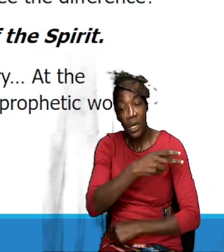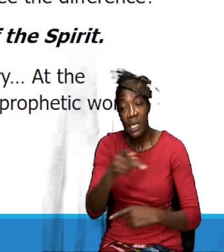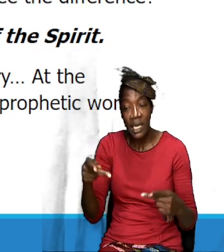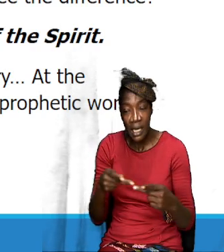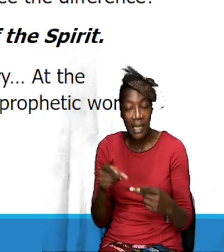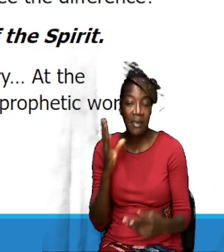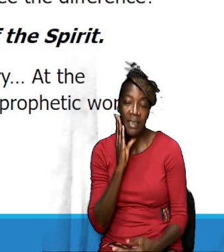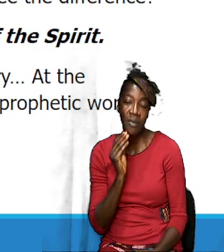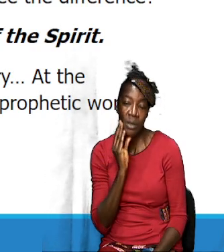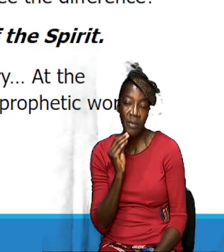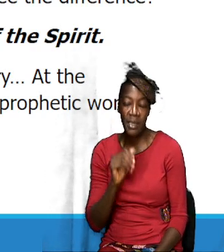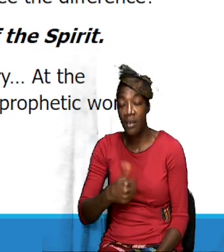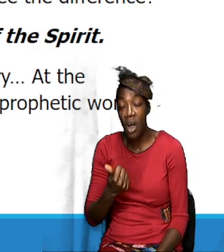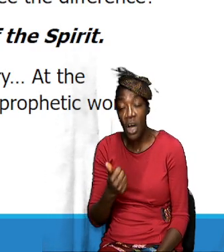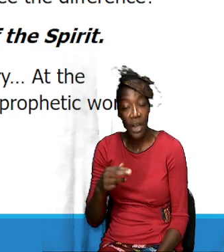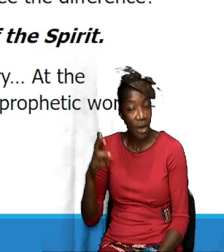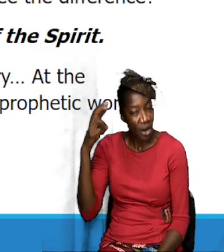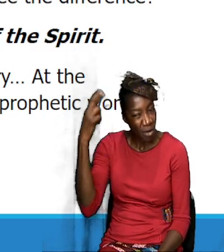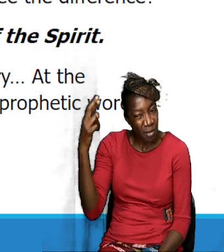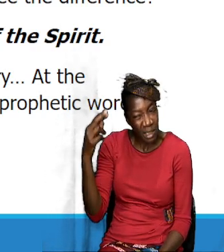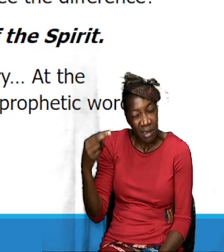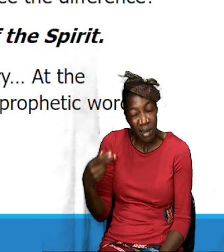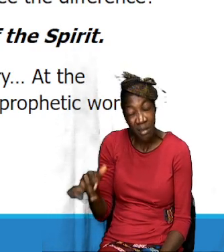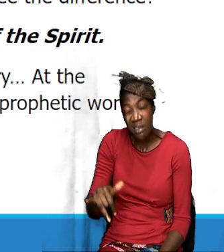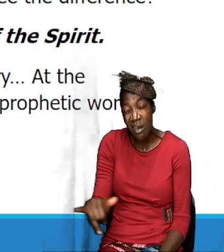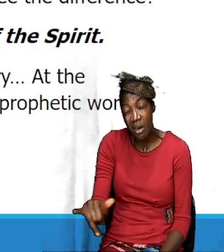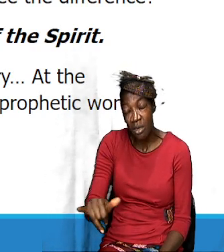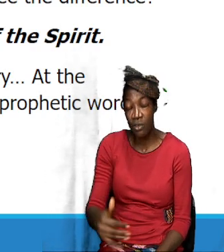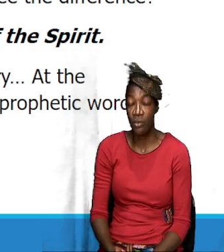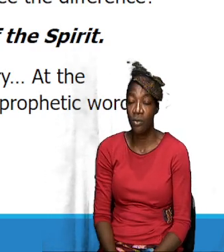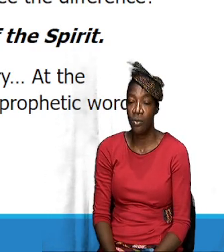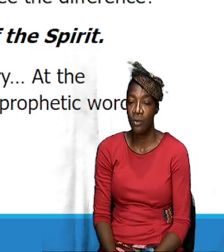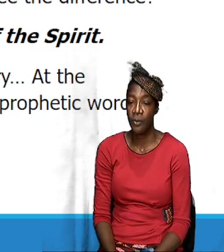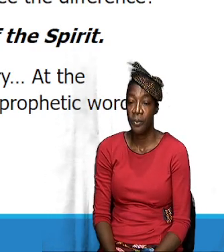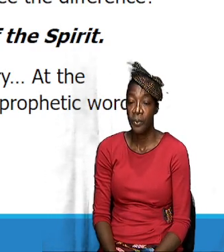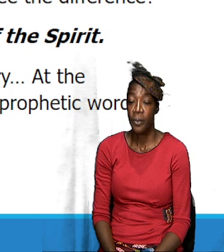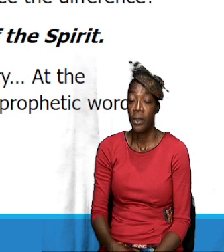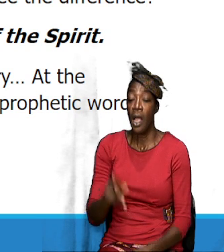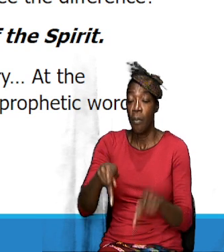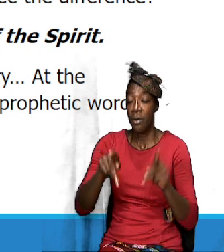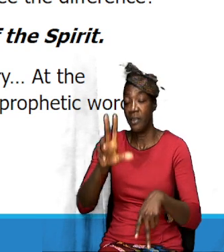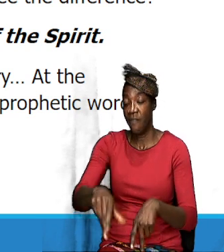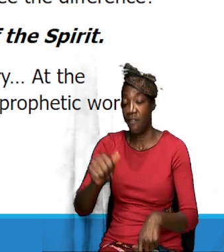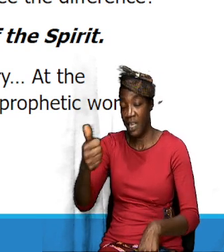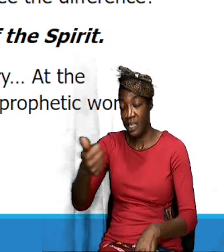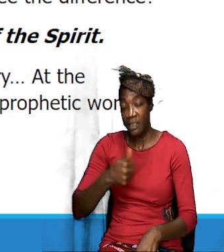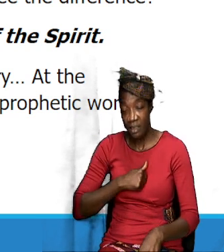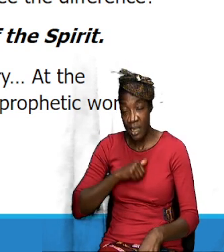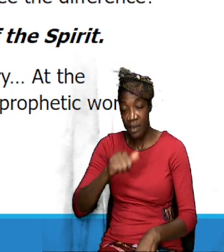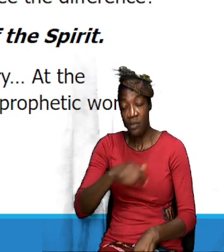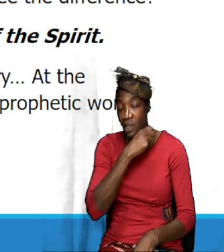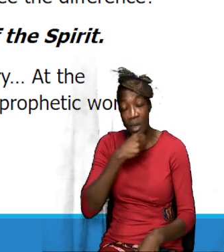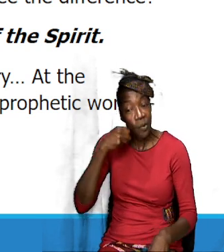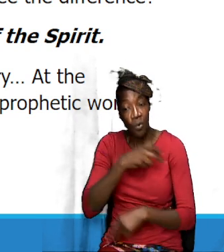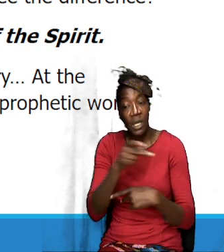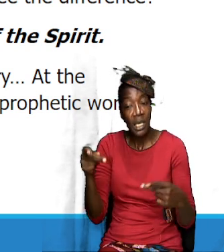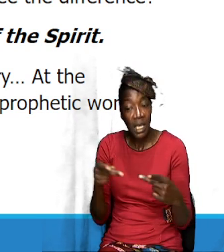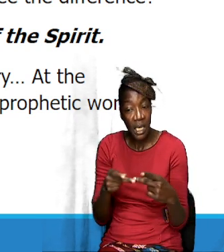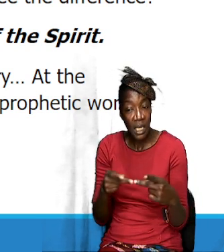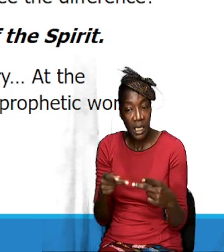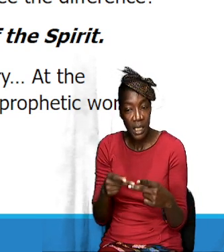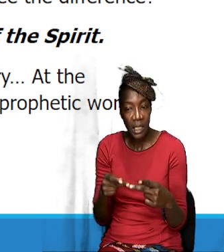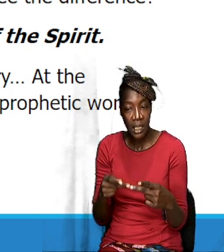And there are other reasons, too, that one might find himself in a wilderness, or,